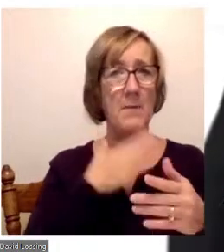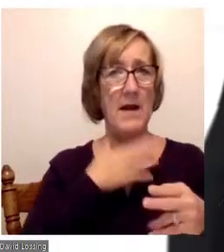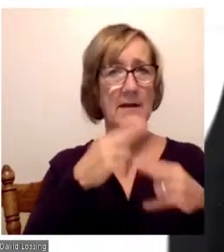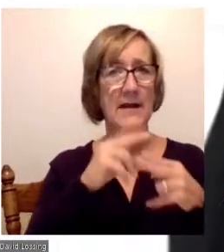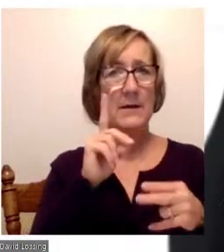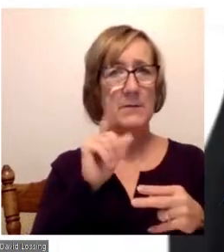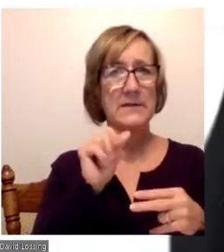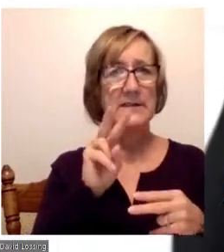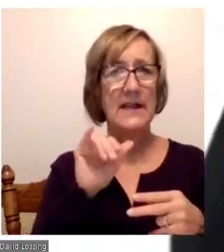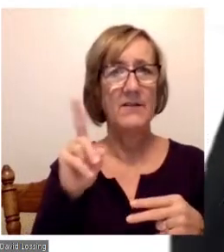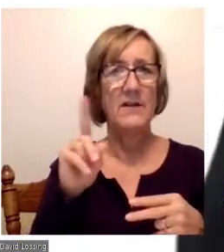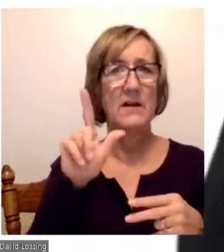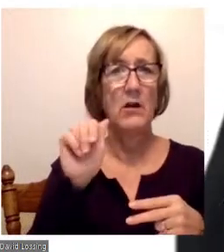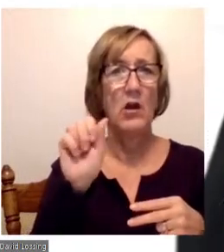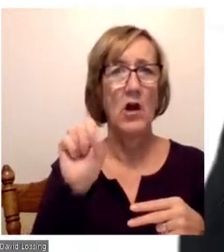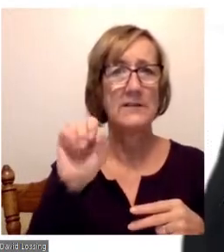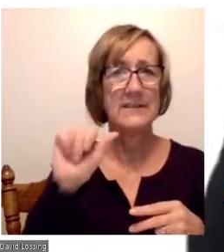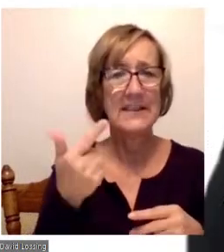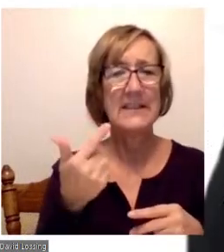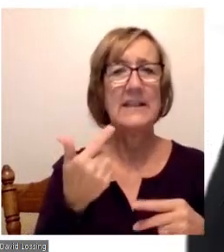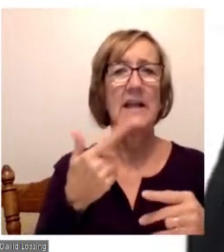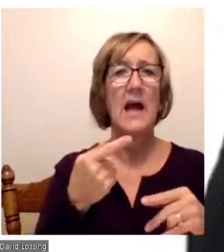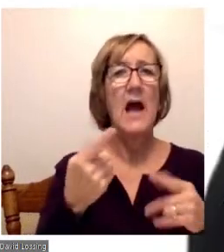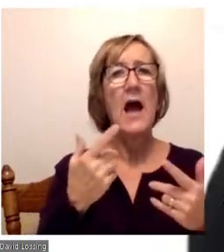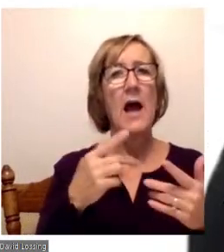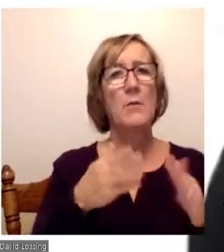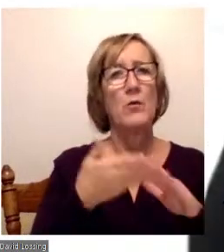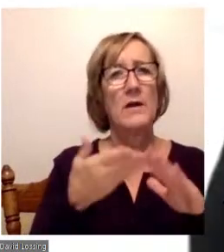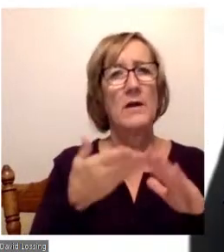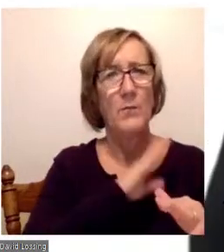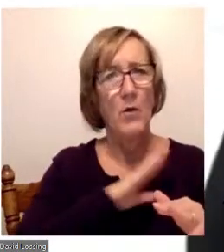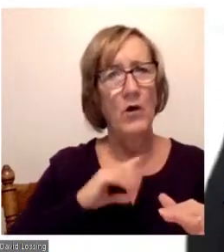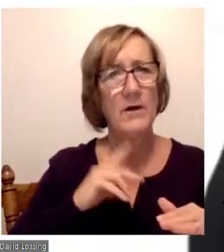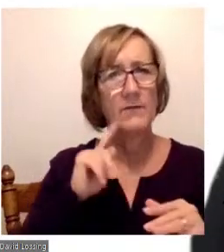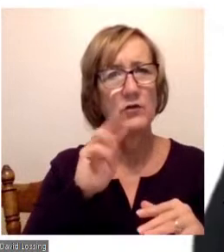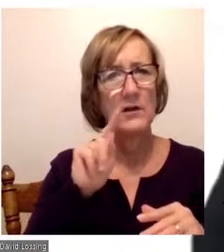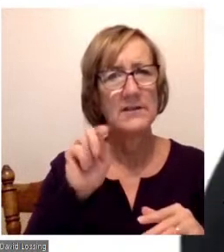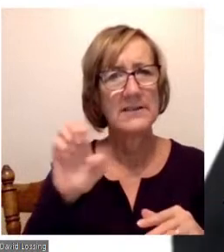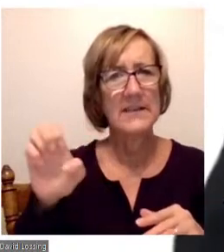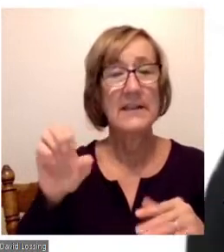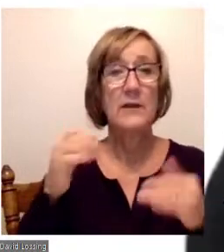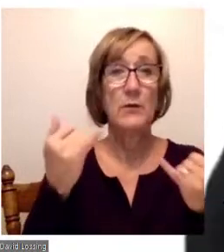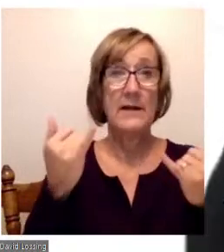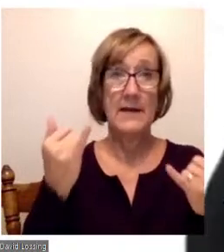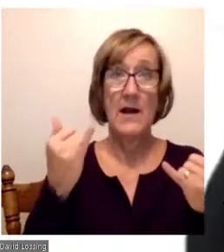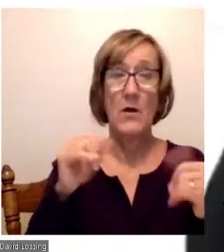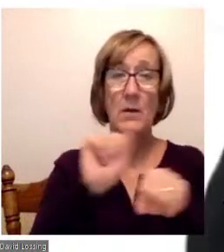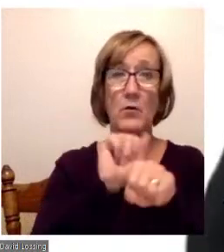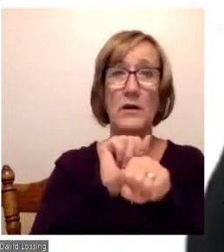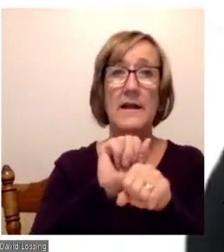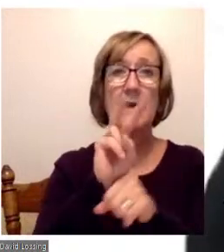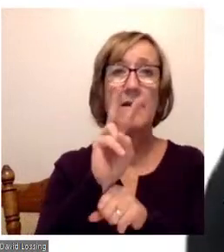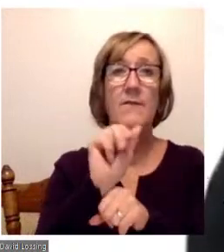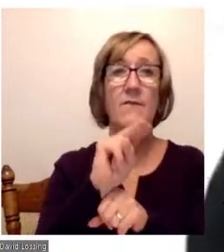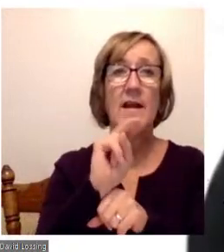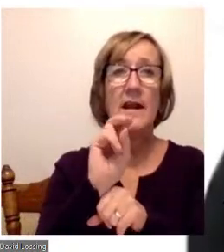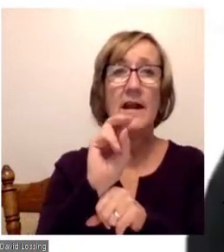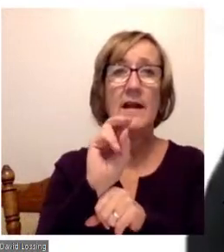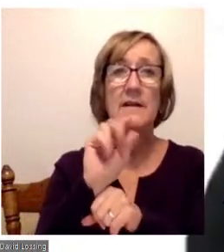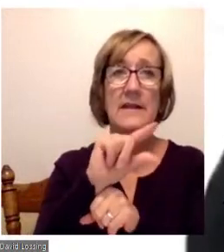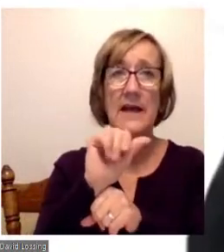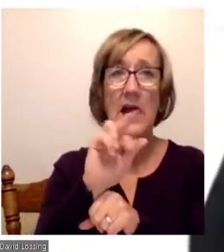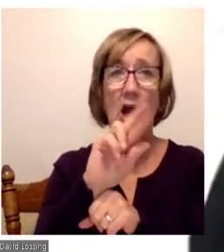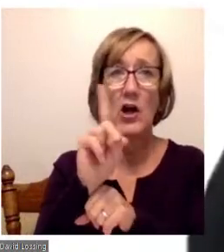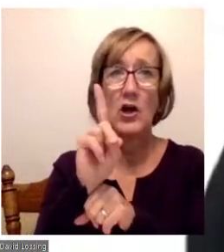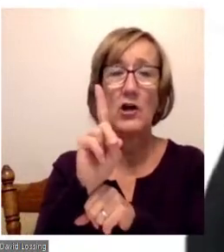seats on the college's board of trustees. But a little bit about myself first. Currently, I'm working as a vice president at Vanguard Public Affairs in Lansing, Michigan.